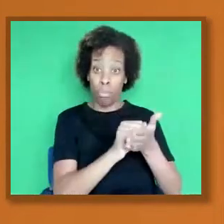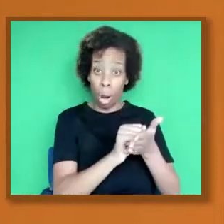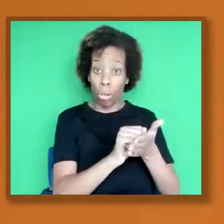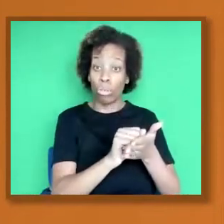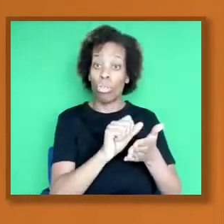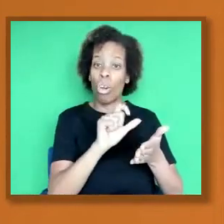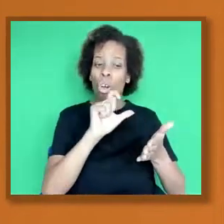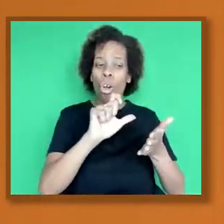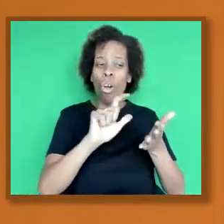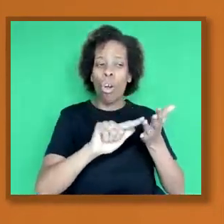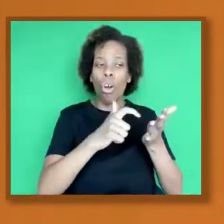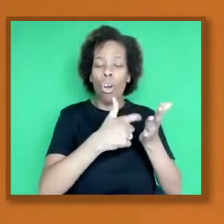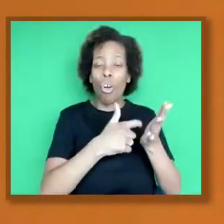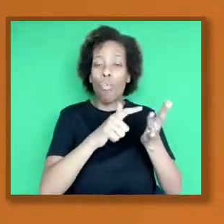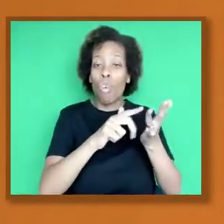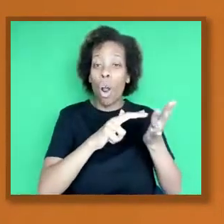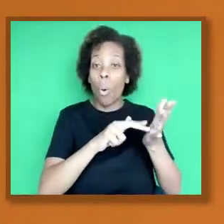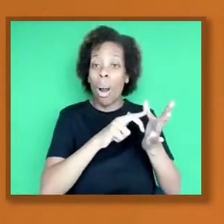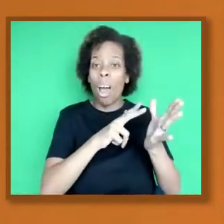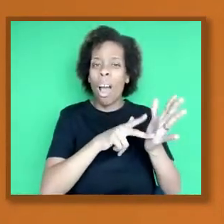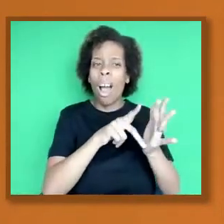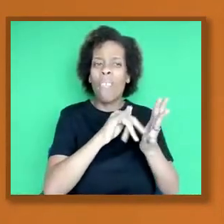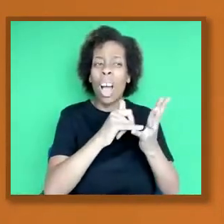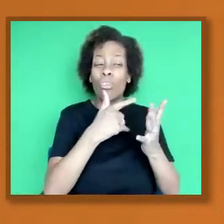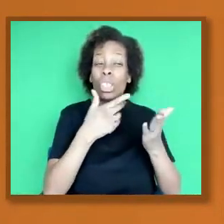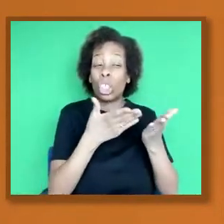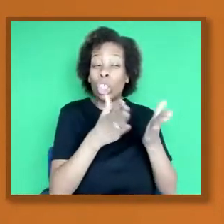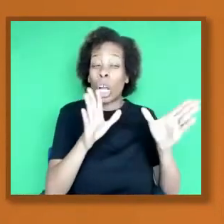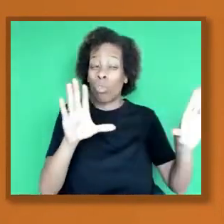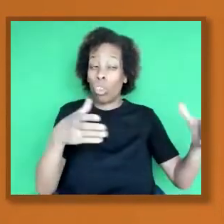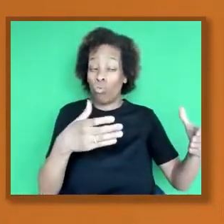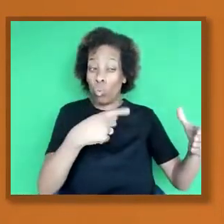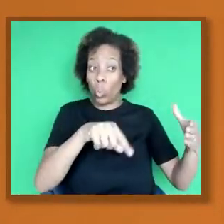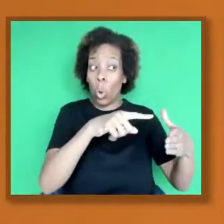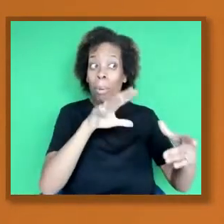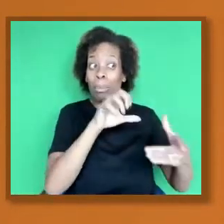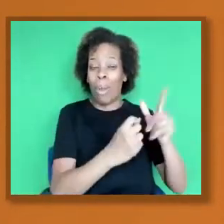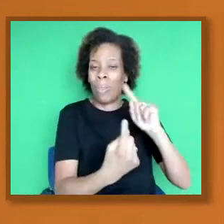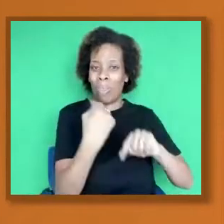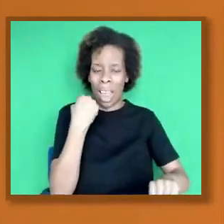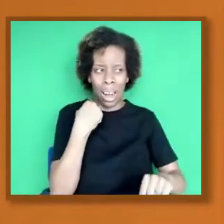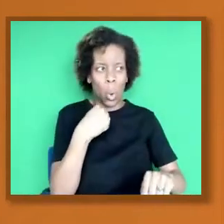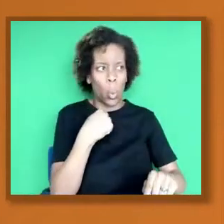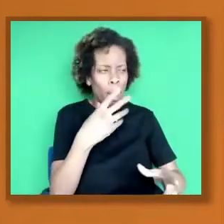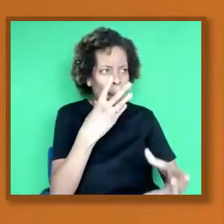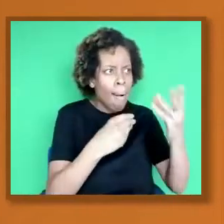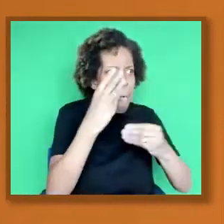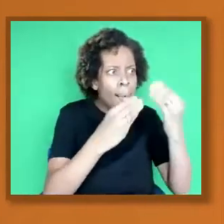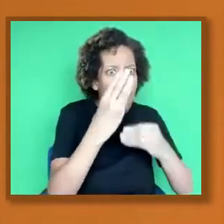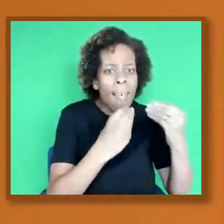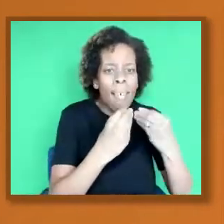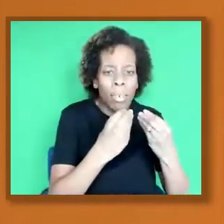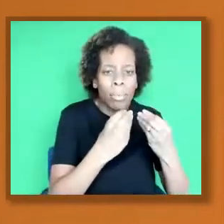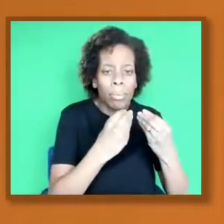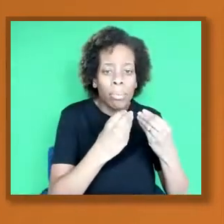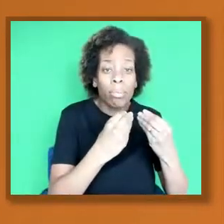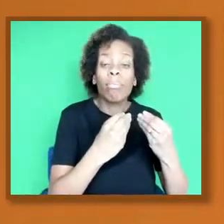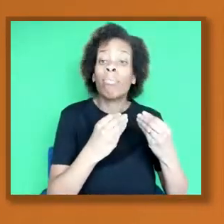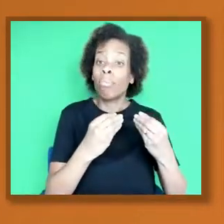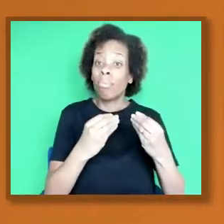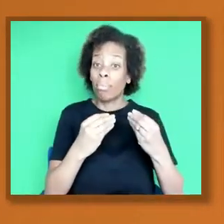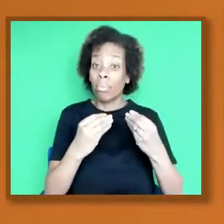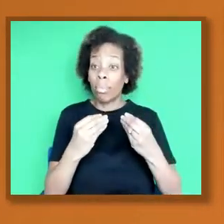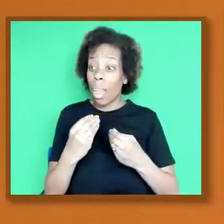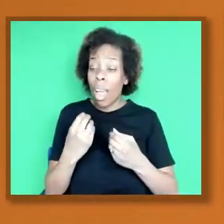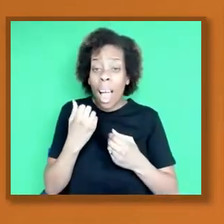okay? so when a new variant, so it's much the same way that every year you get vaccinated